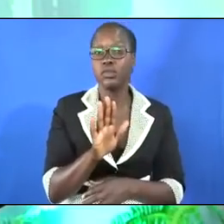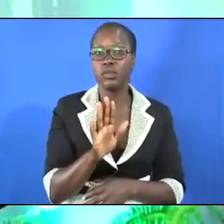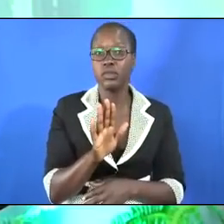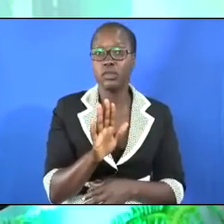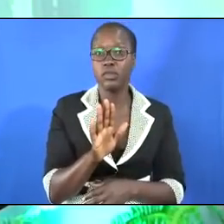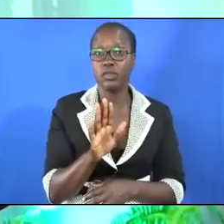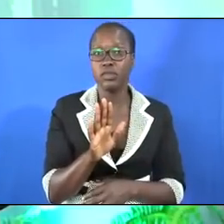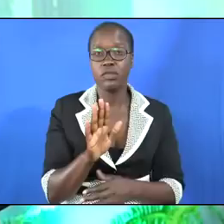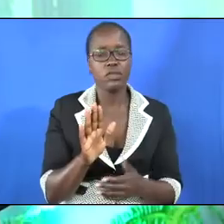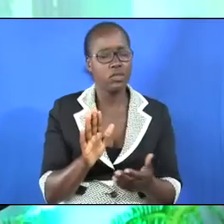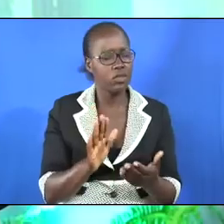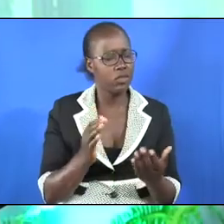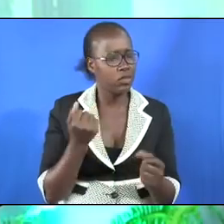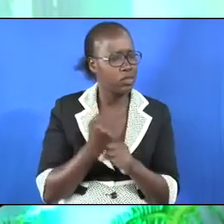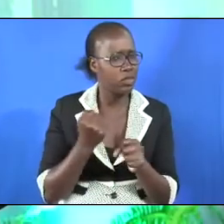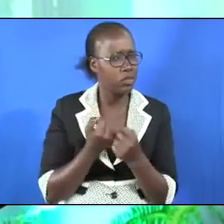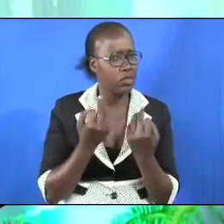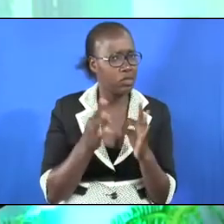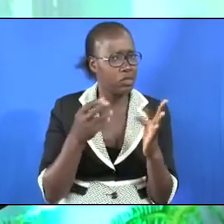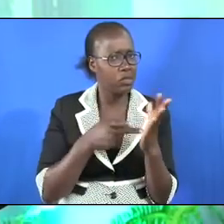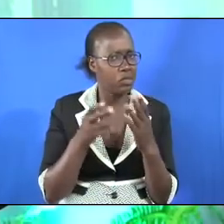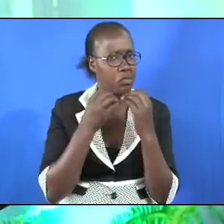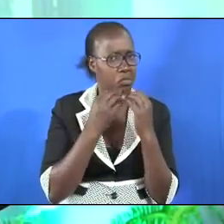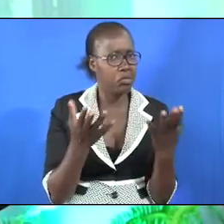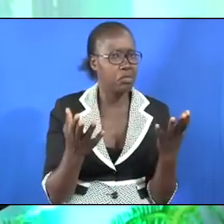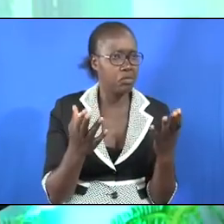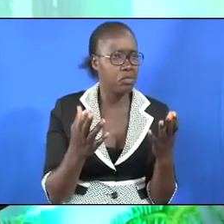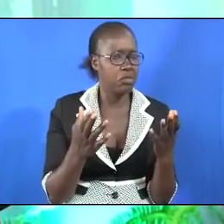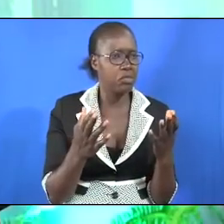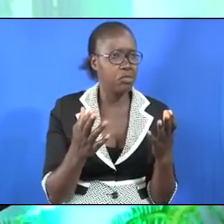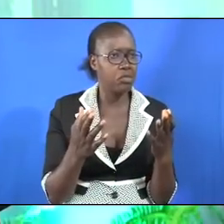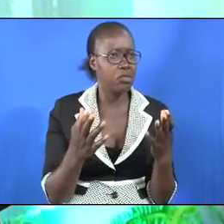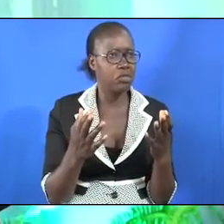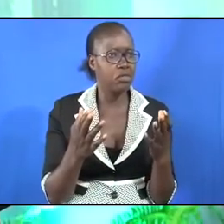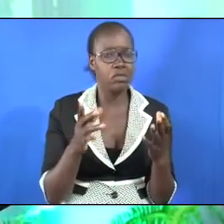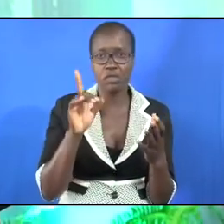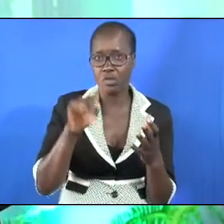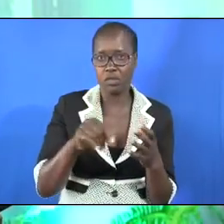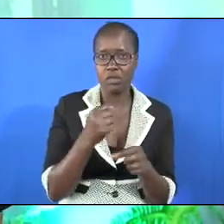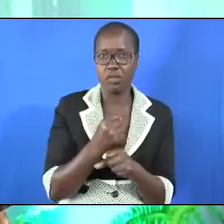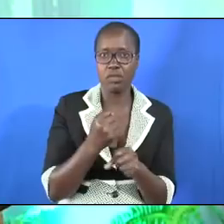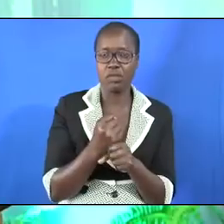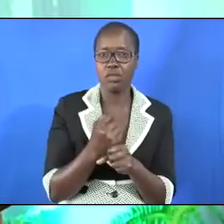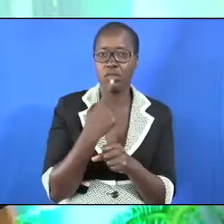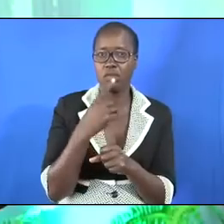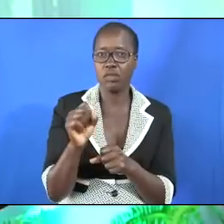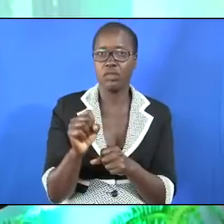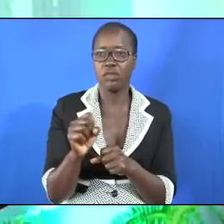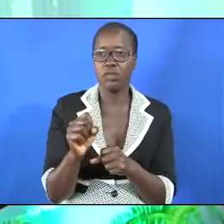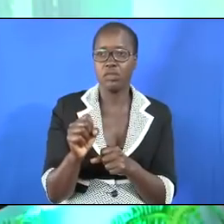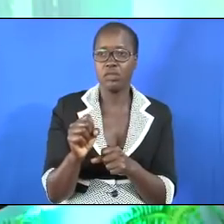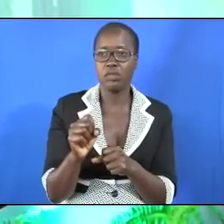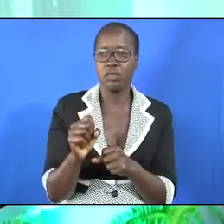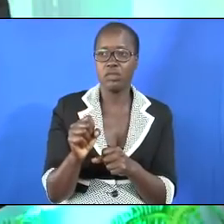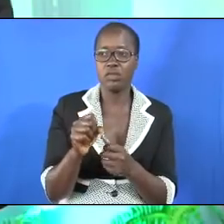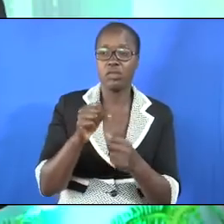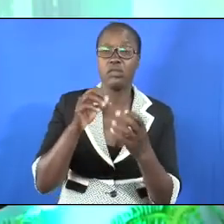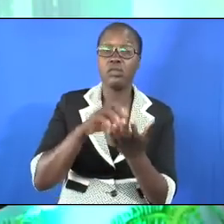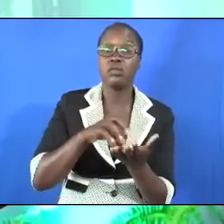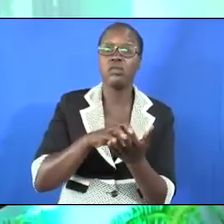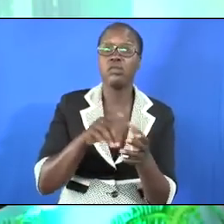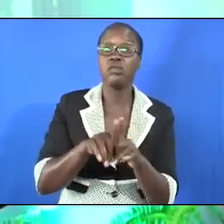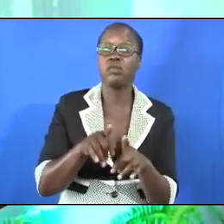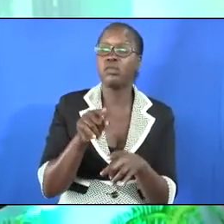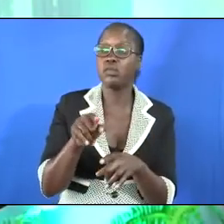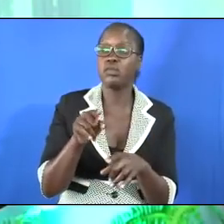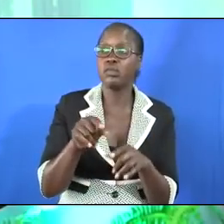serve you free without payment and you'll get cheap labor. So in similar circumstances, I can